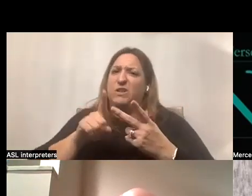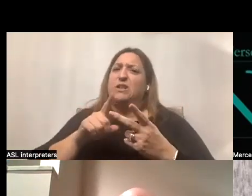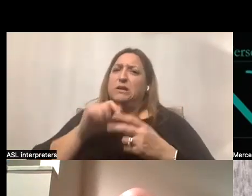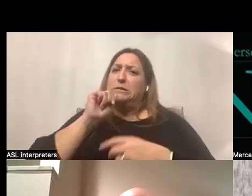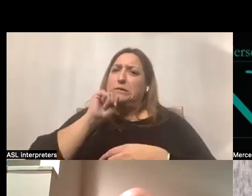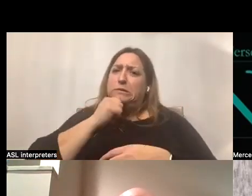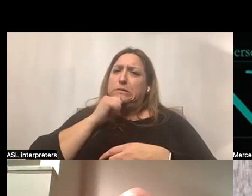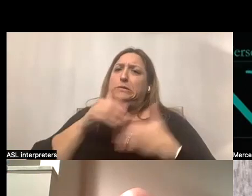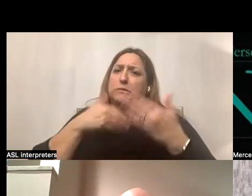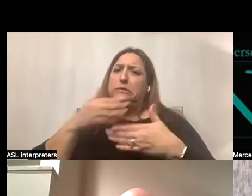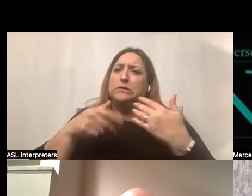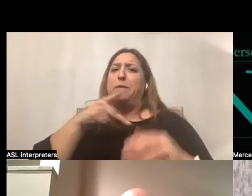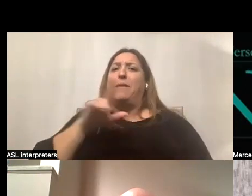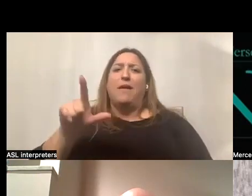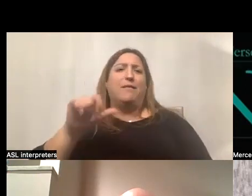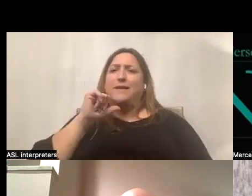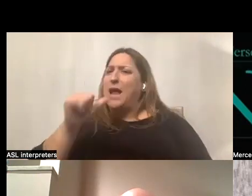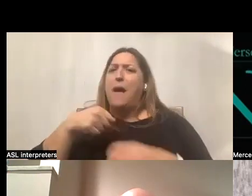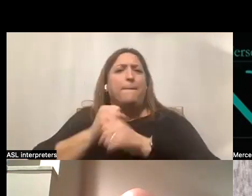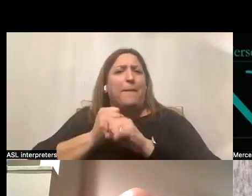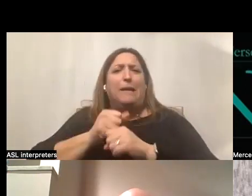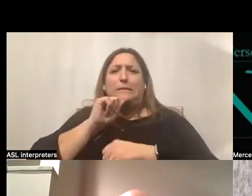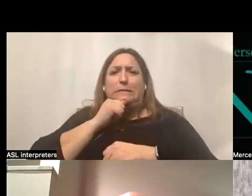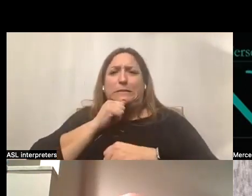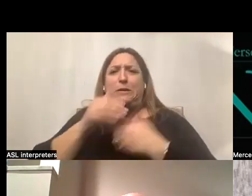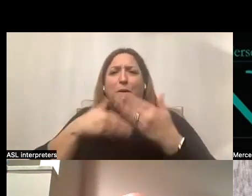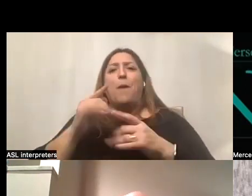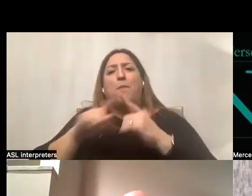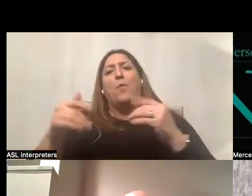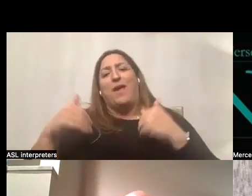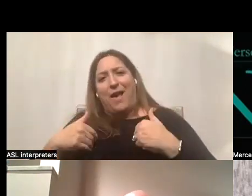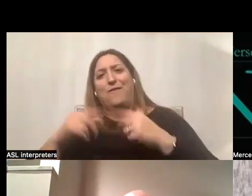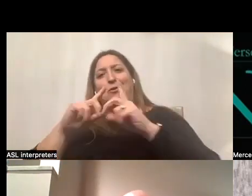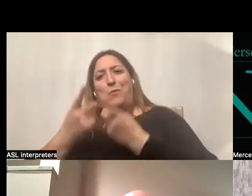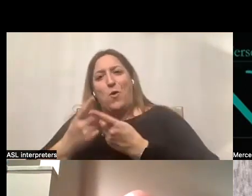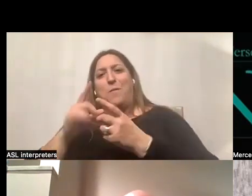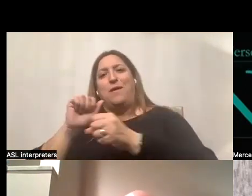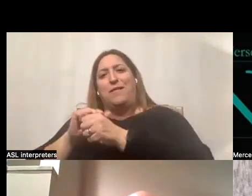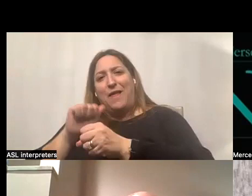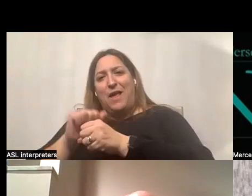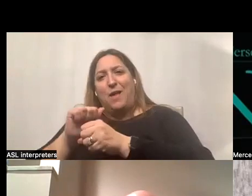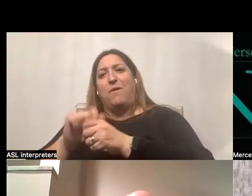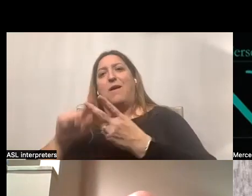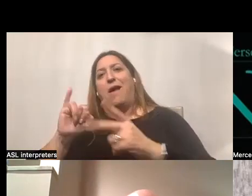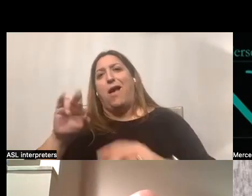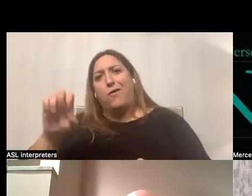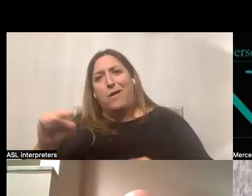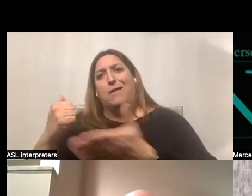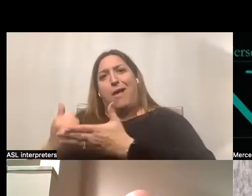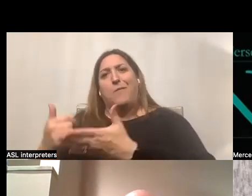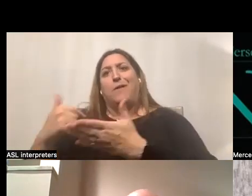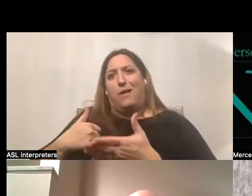And PPL doesn't make it a daunting process. We have the Department of Labor and IRS that helps us make